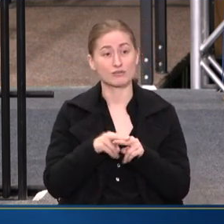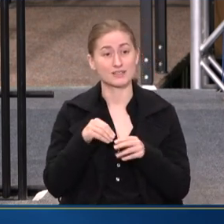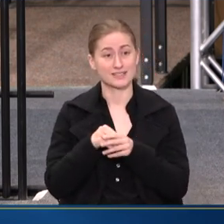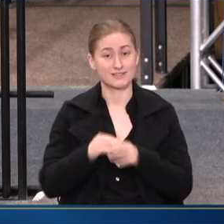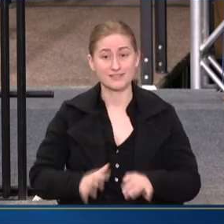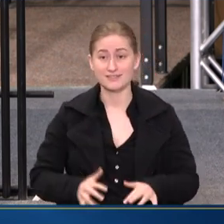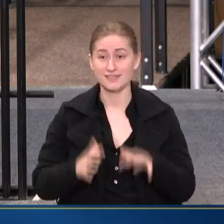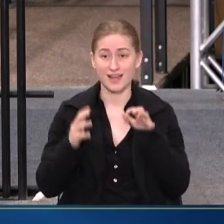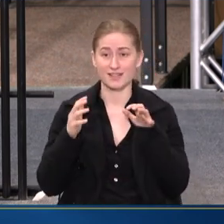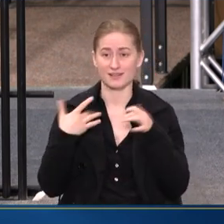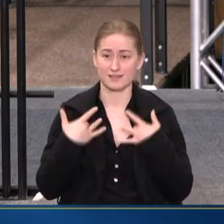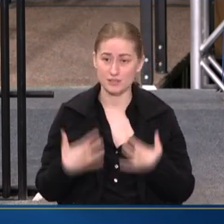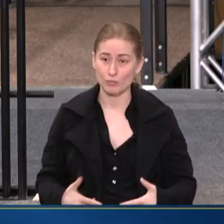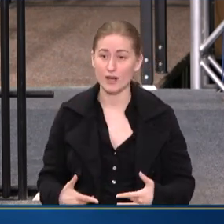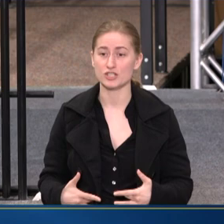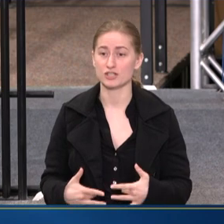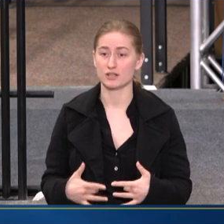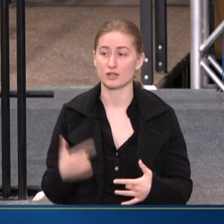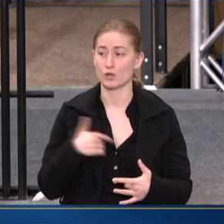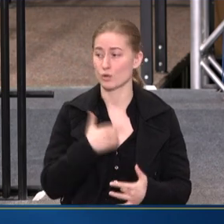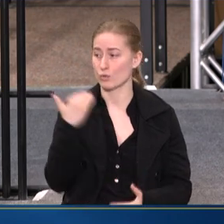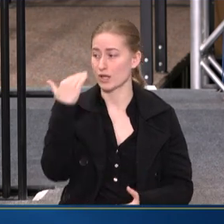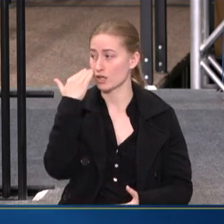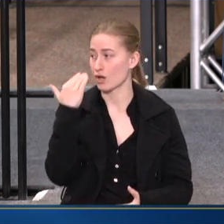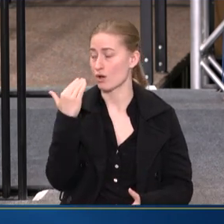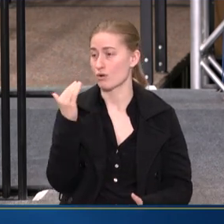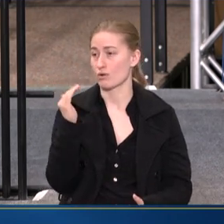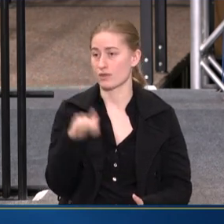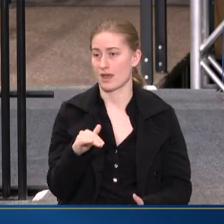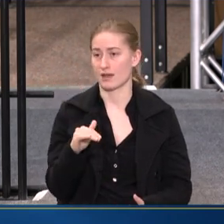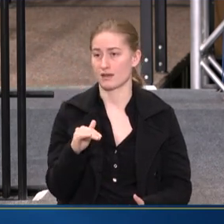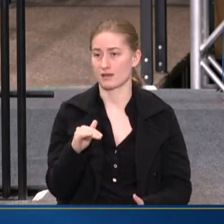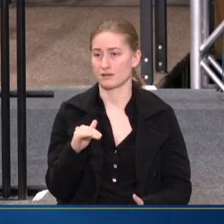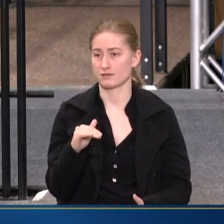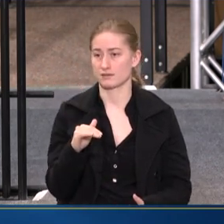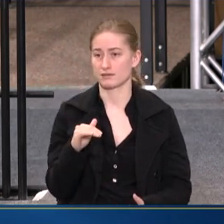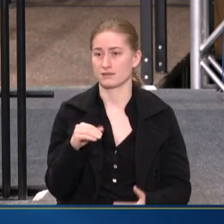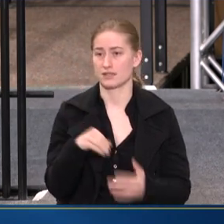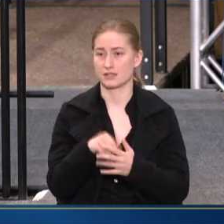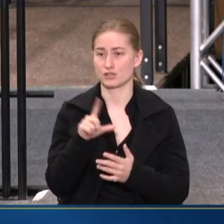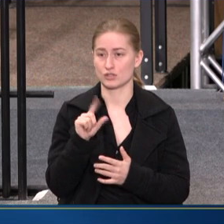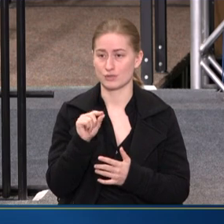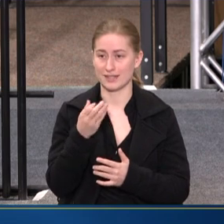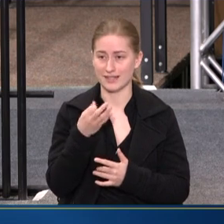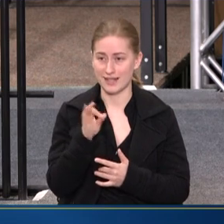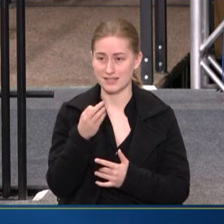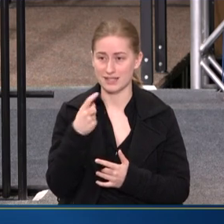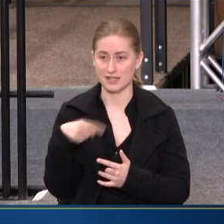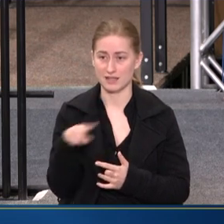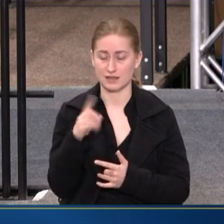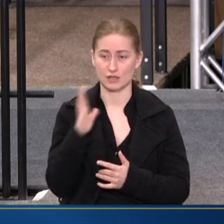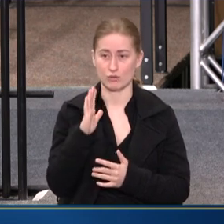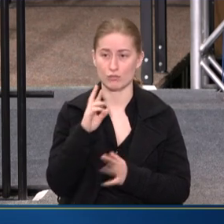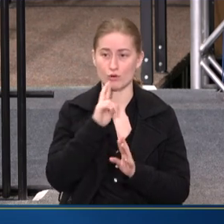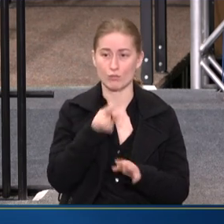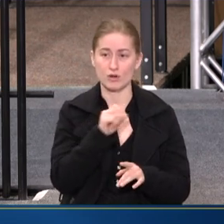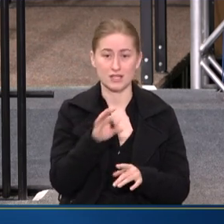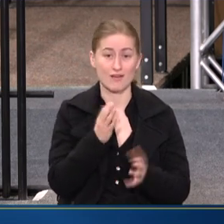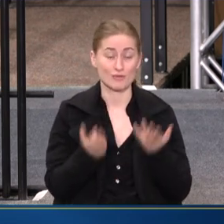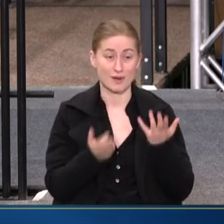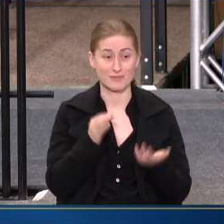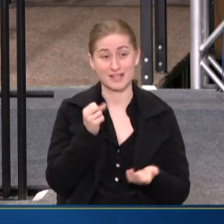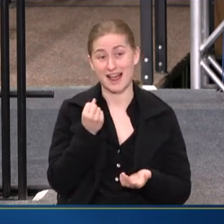ANXIETY AND DEPRESSION. WE KNOW THAT WHEREAS IN 2019 THERE WERE REPORTS OF PERHAPS